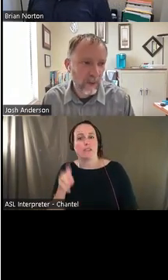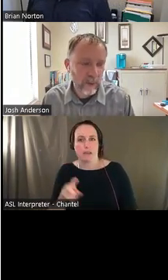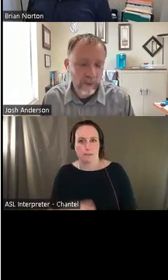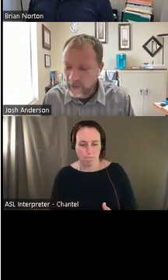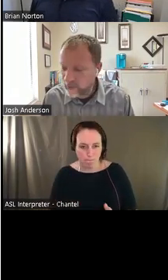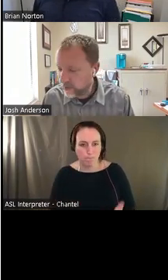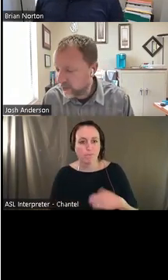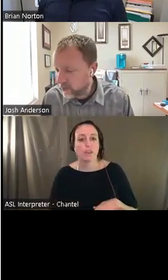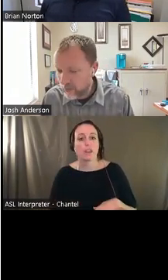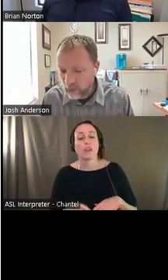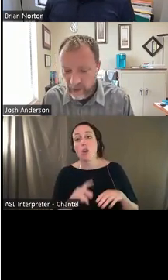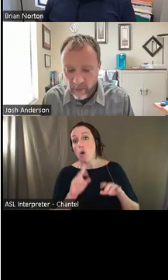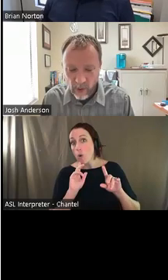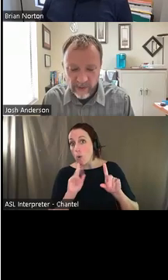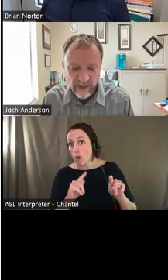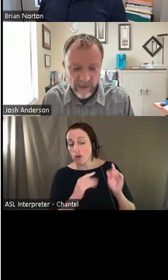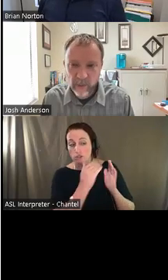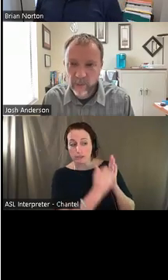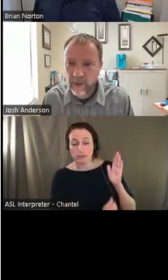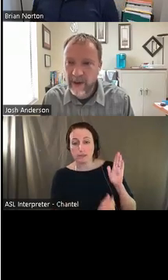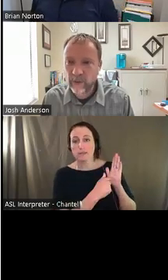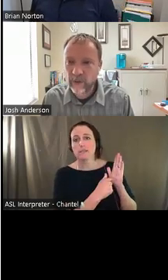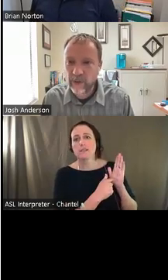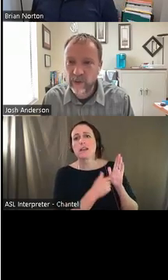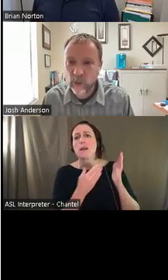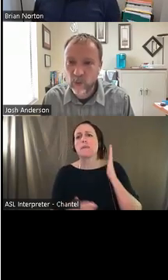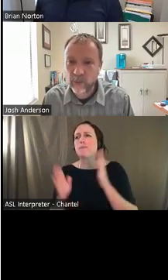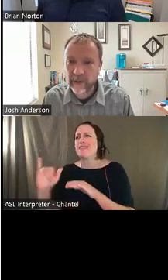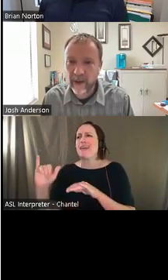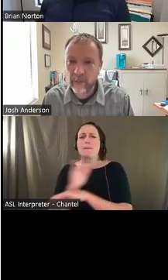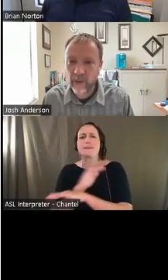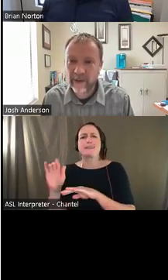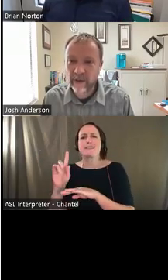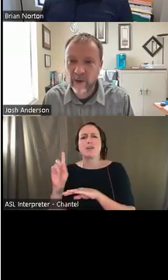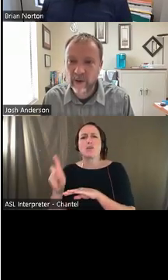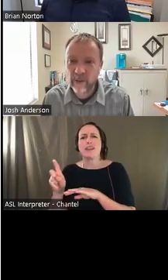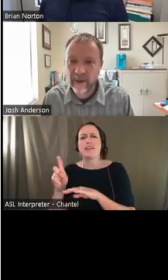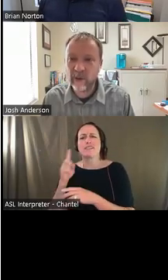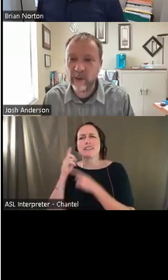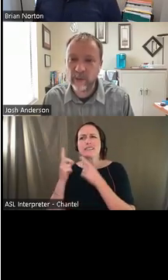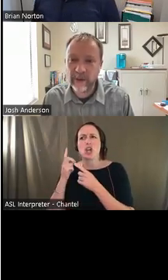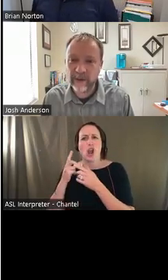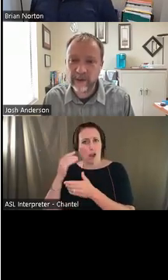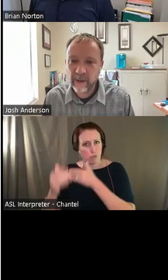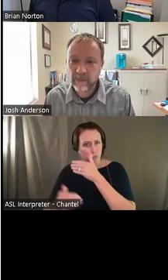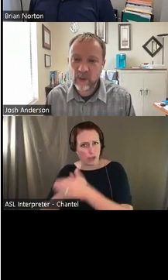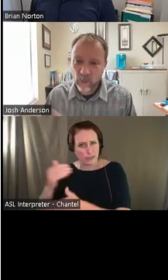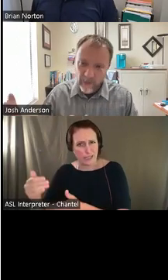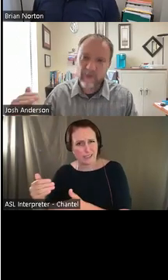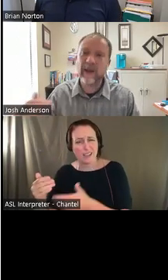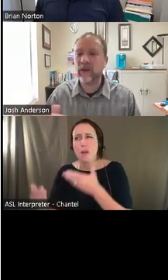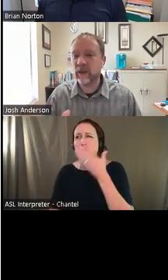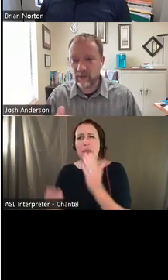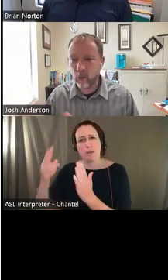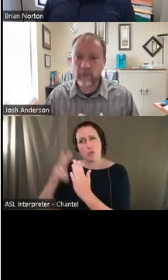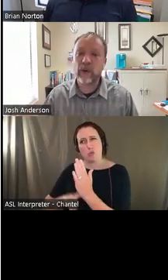for some businesses, maybe look at our process. we printing out something that's horribly complex and hard for anyone to read? Could